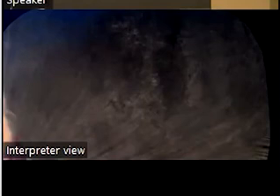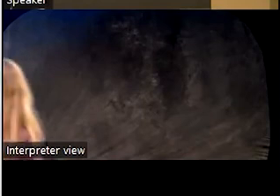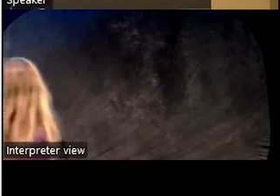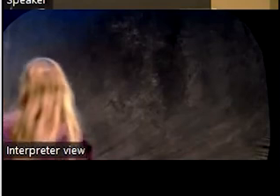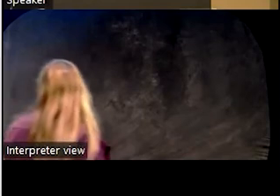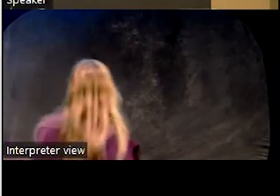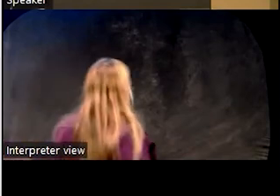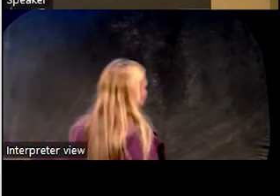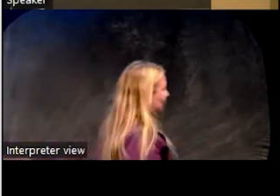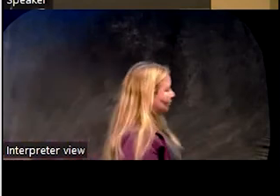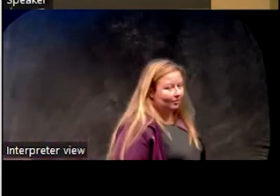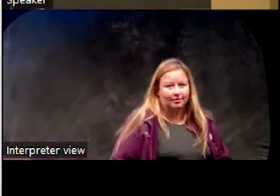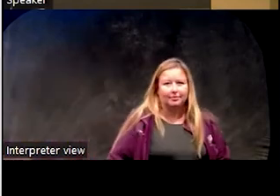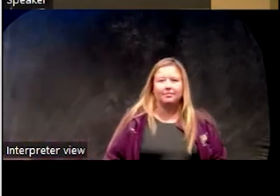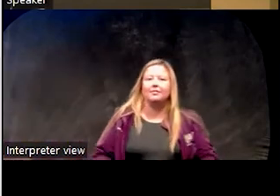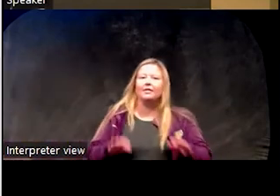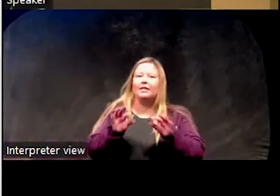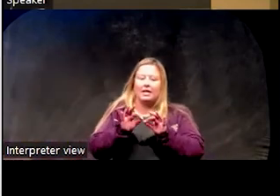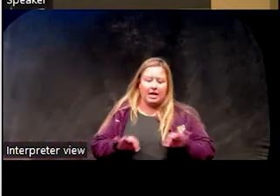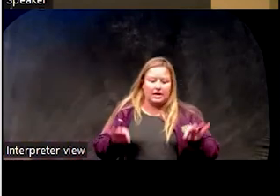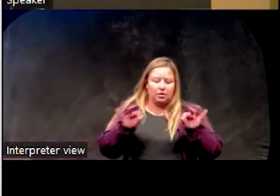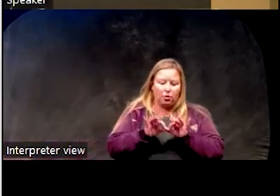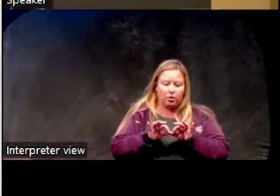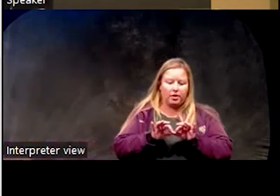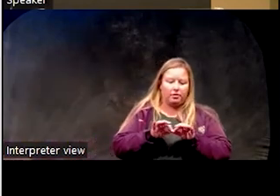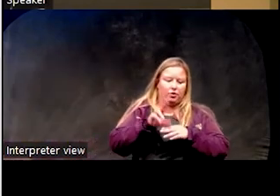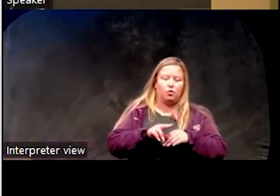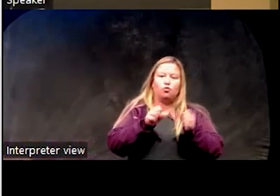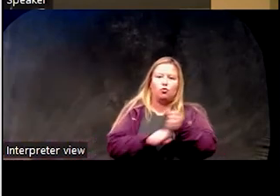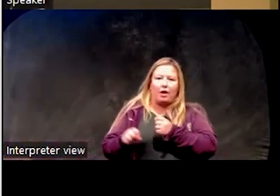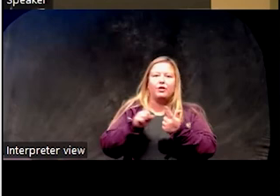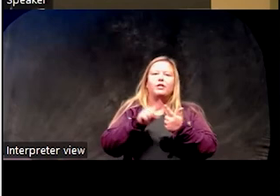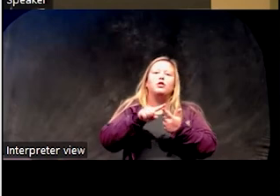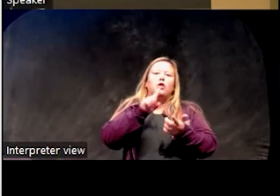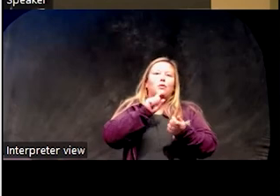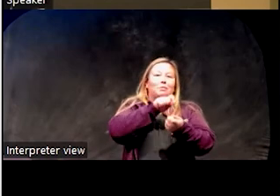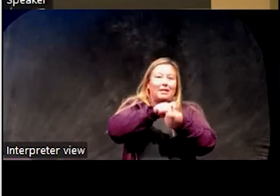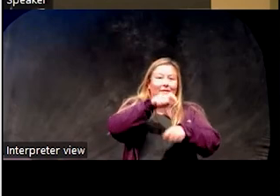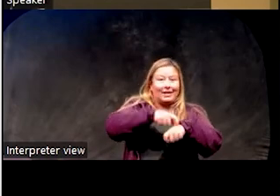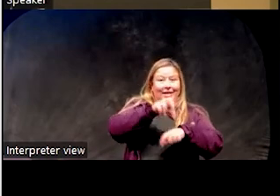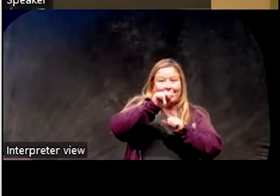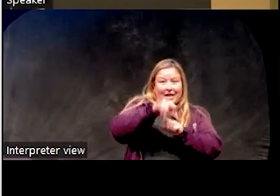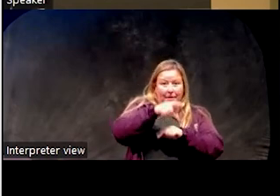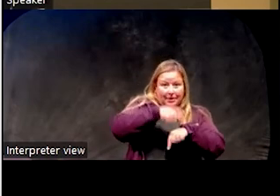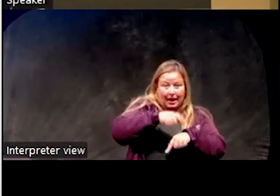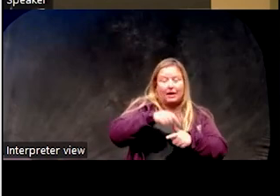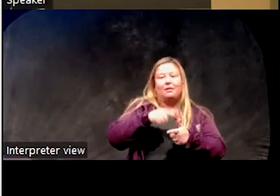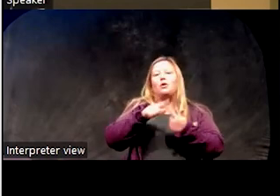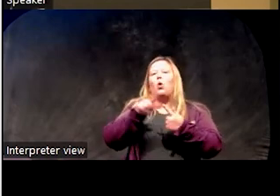use strategies to alleviate sleepiness, such as prescribed napping, stimulants like caffeine timed appropriately,